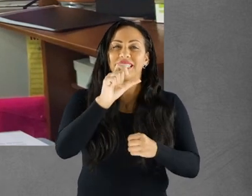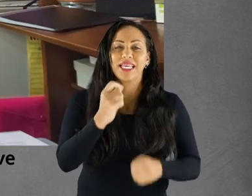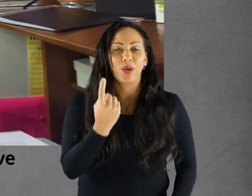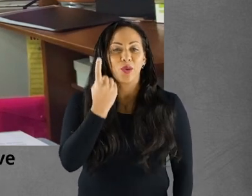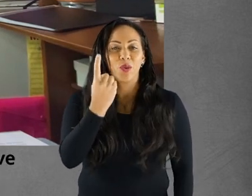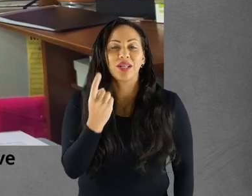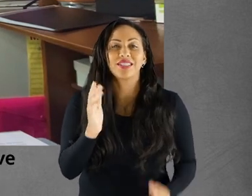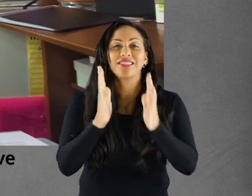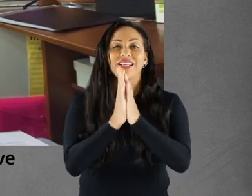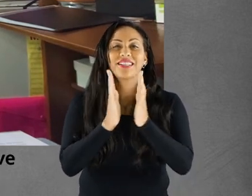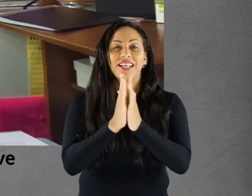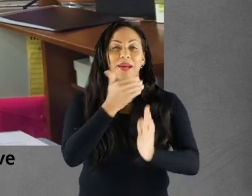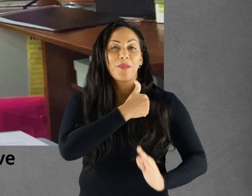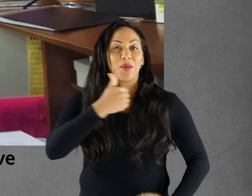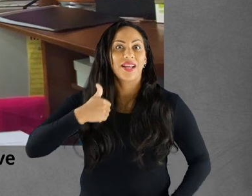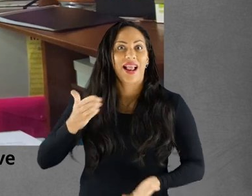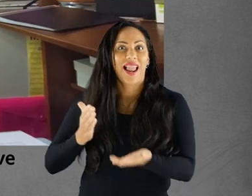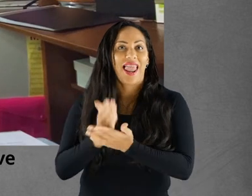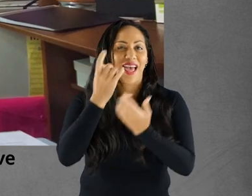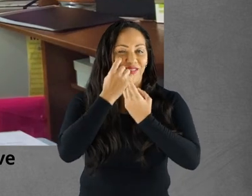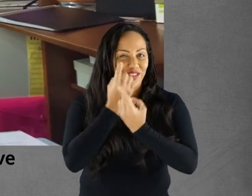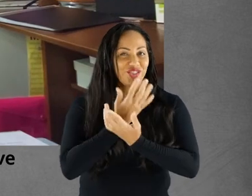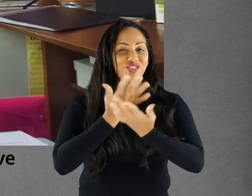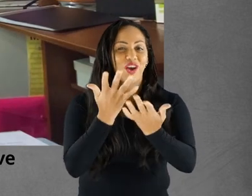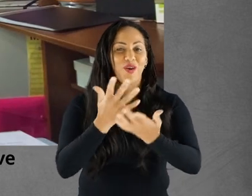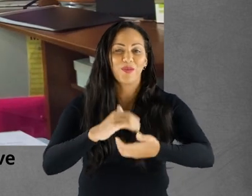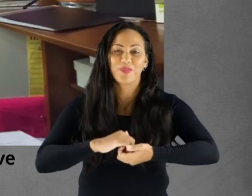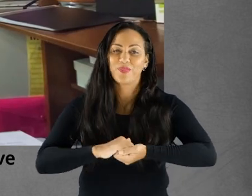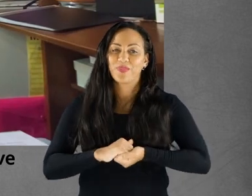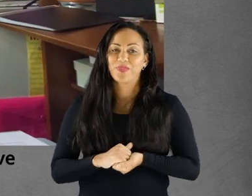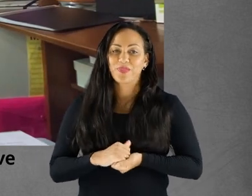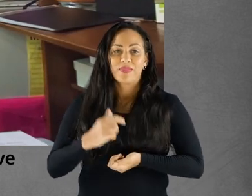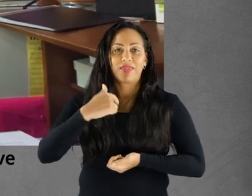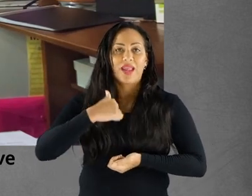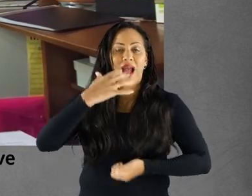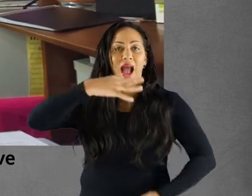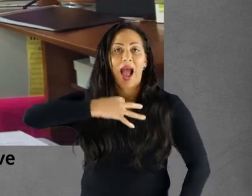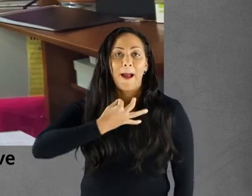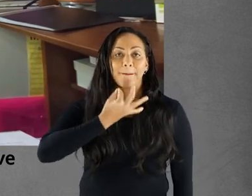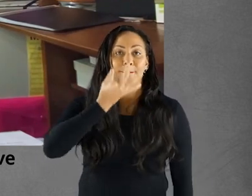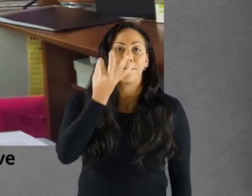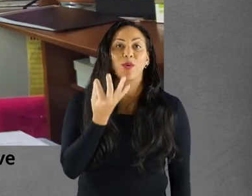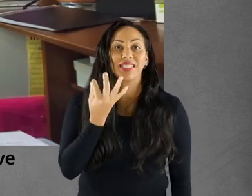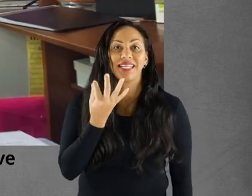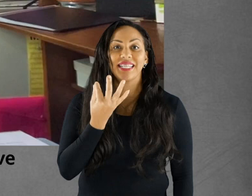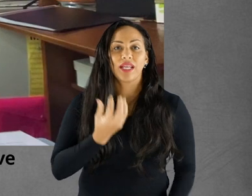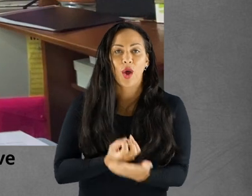and I appeared on BBC One's Sunday morning live show.